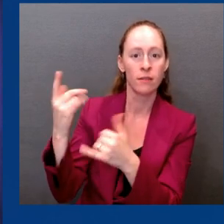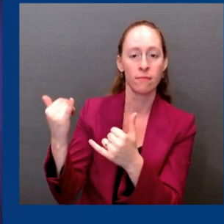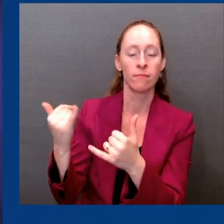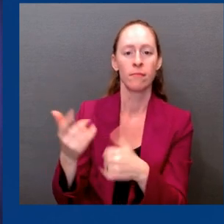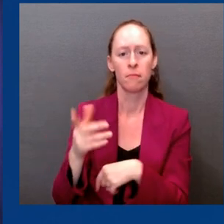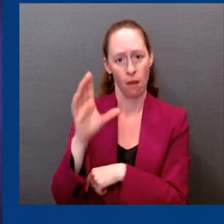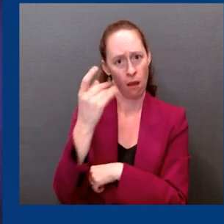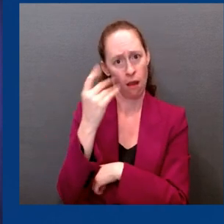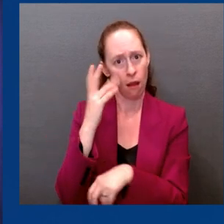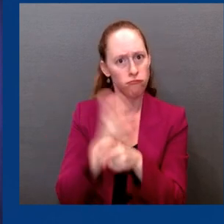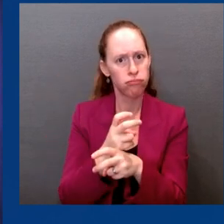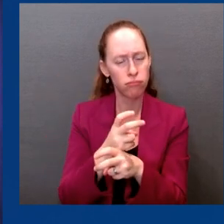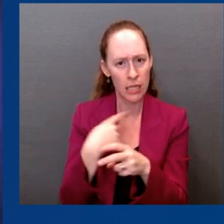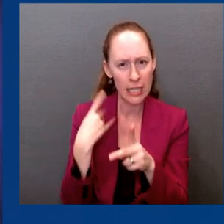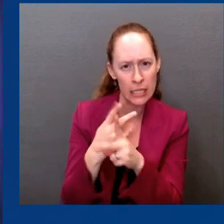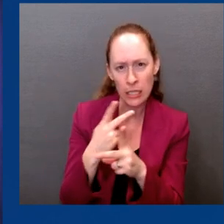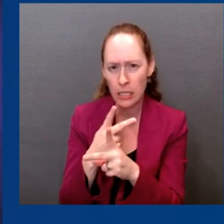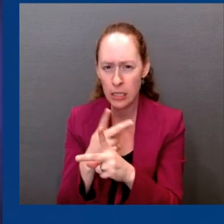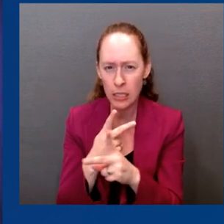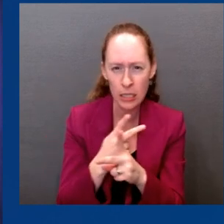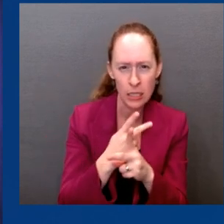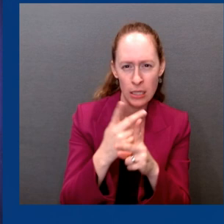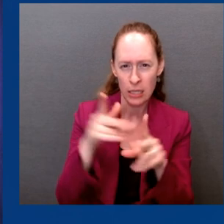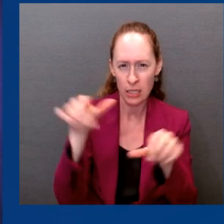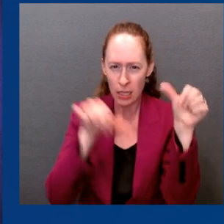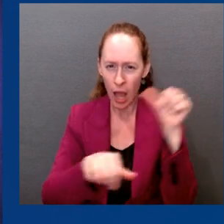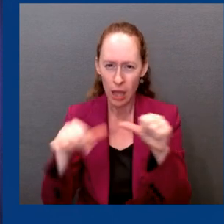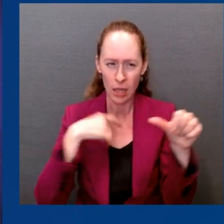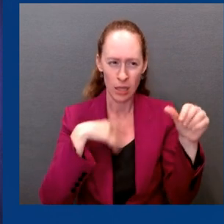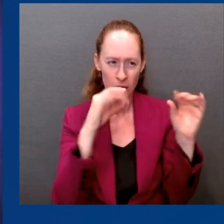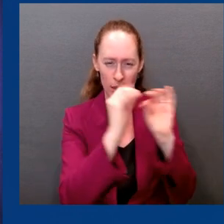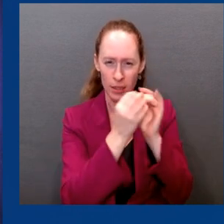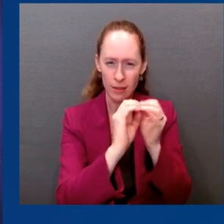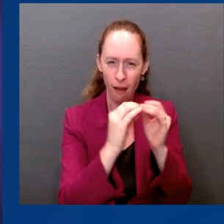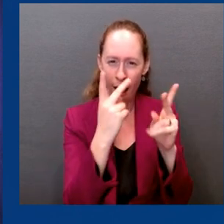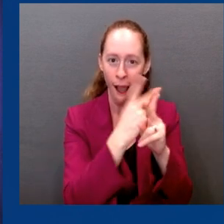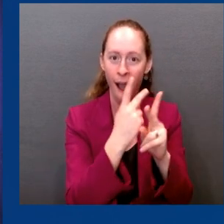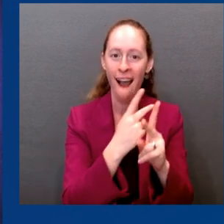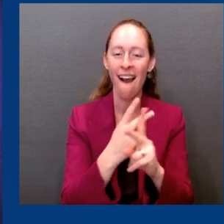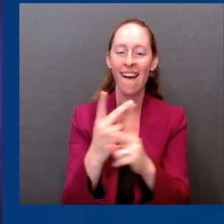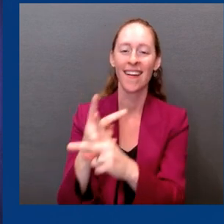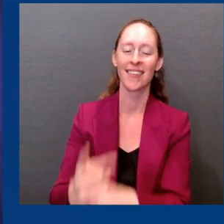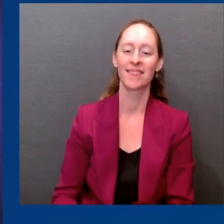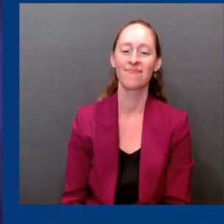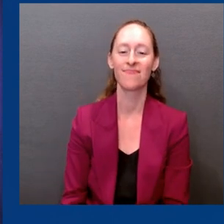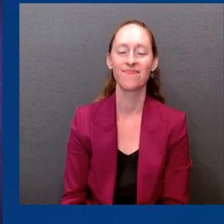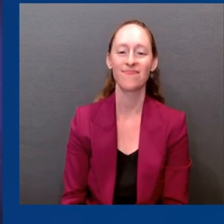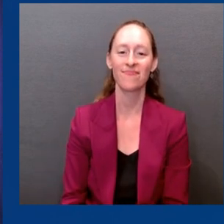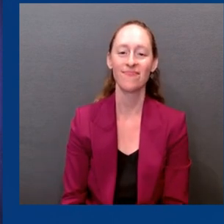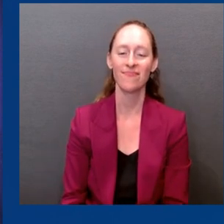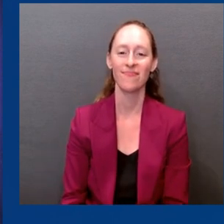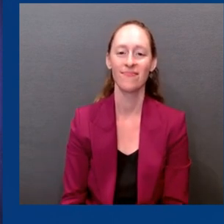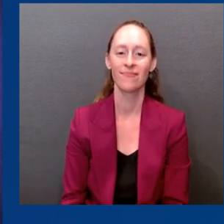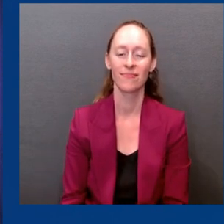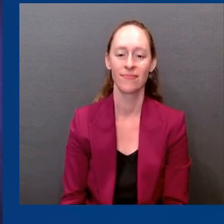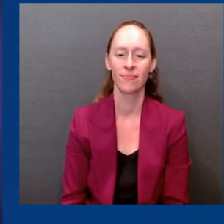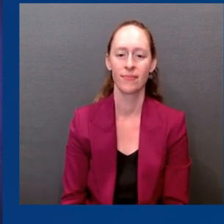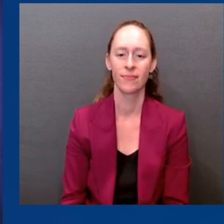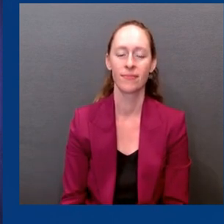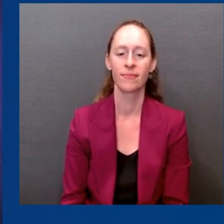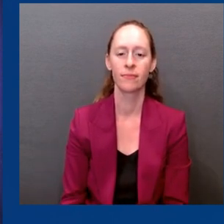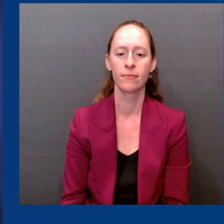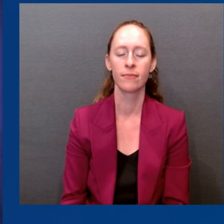based on what we know about immunology and science of this virus, that these new vaccines will provide better protection against